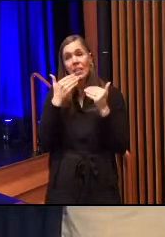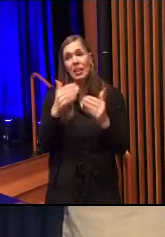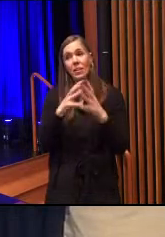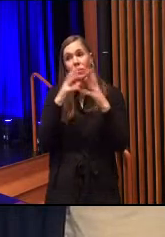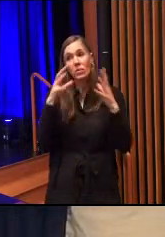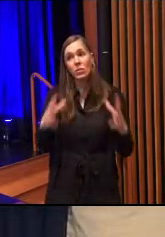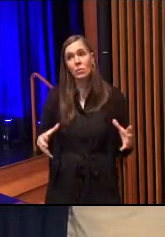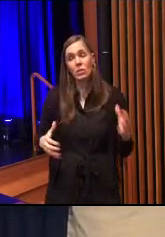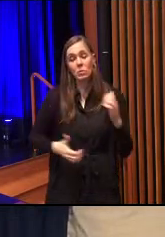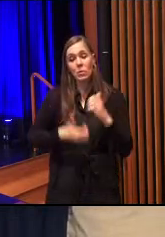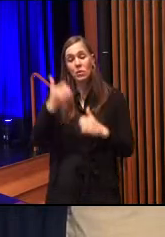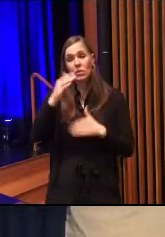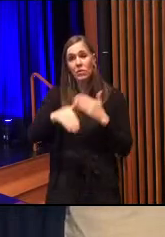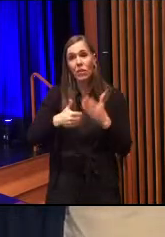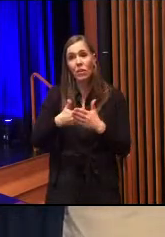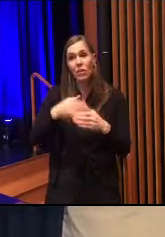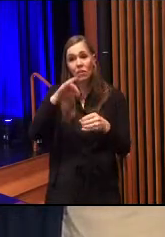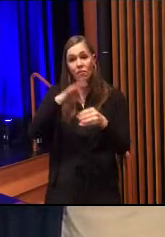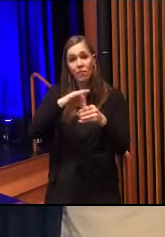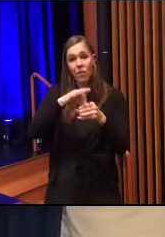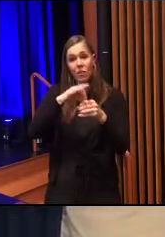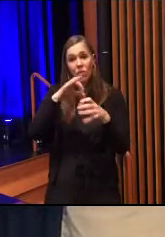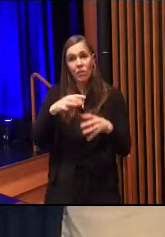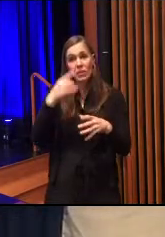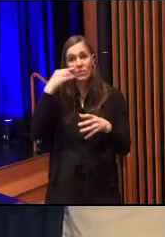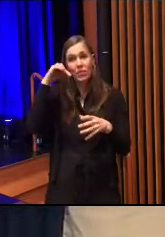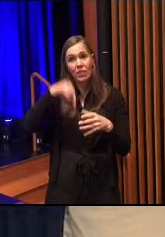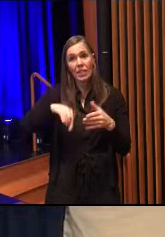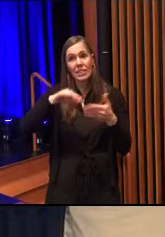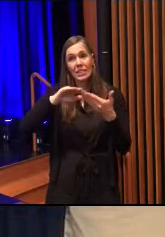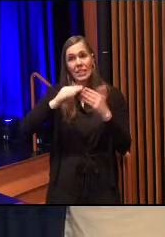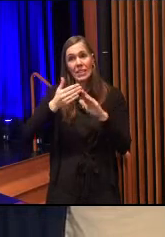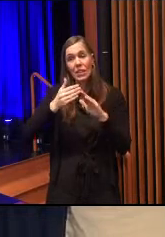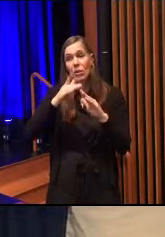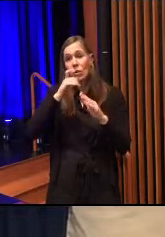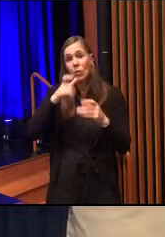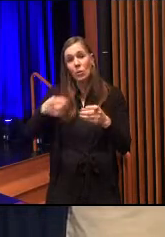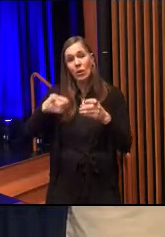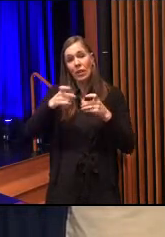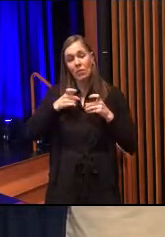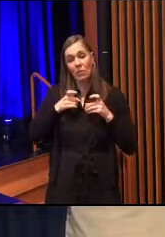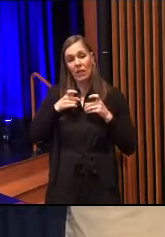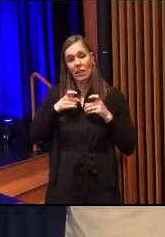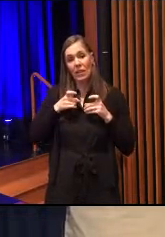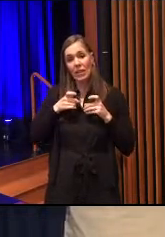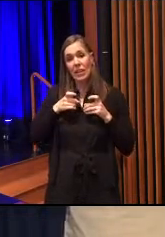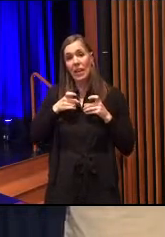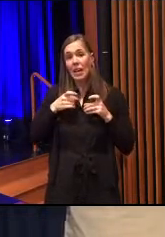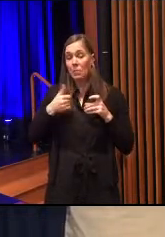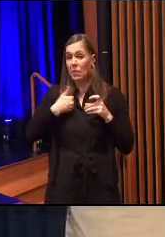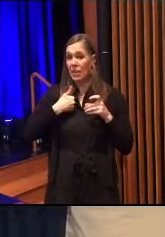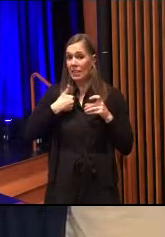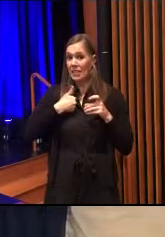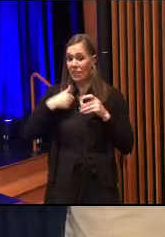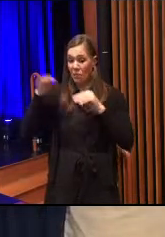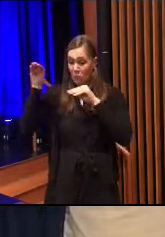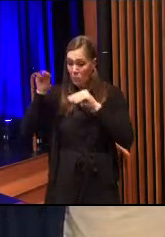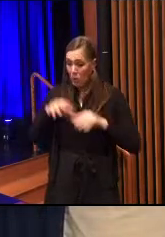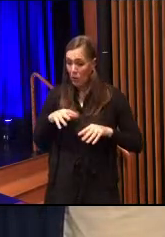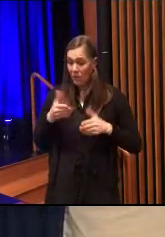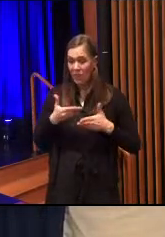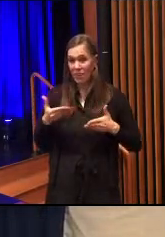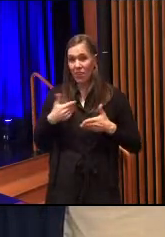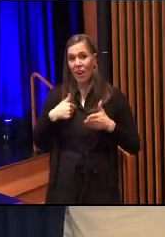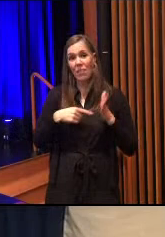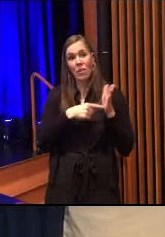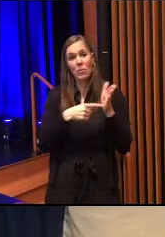most of all to the voters of this wonderful city who gave me, an immigrant, the chance to represent the